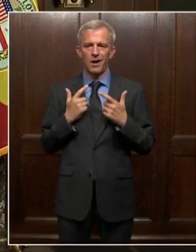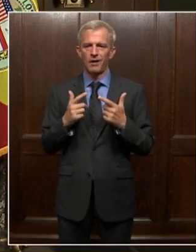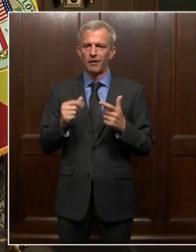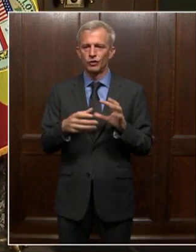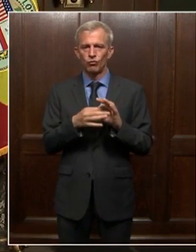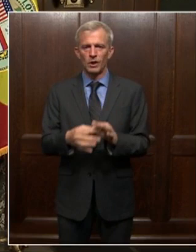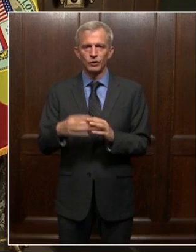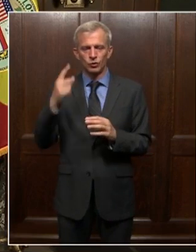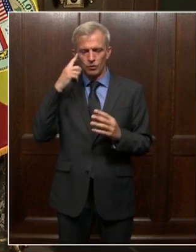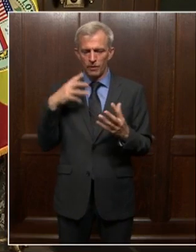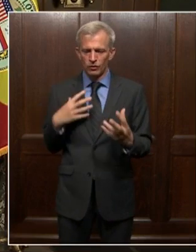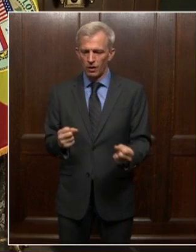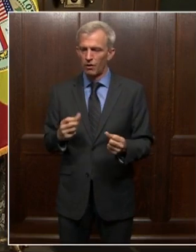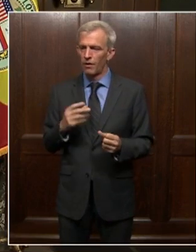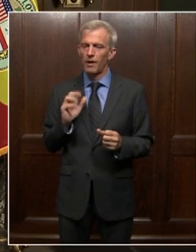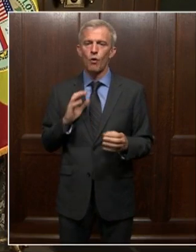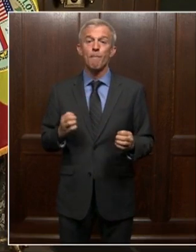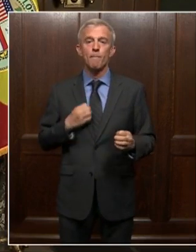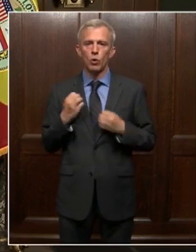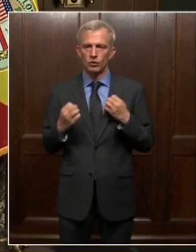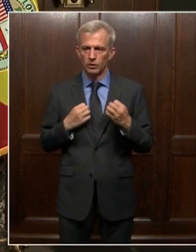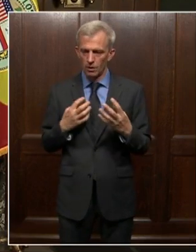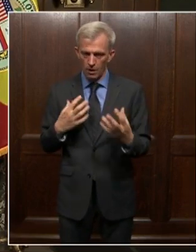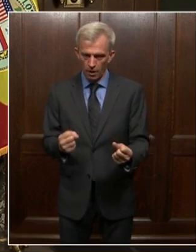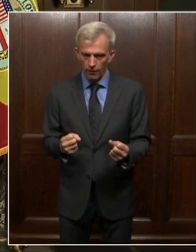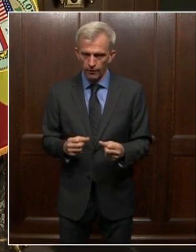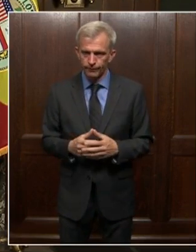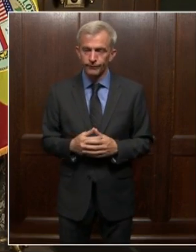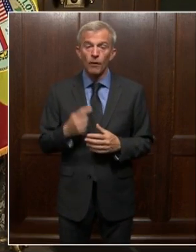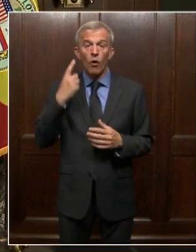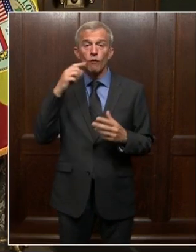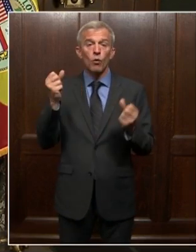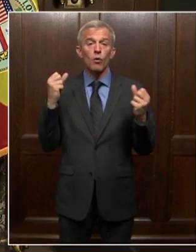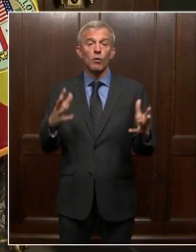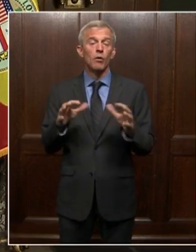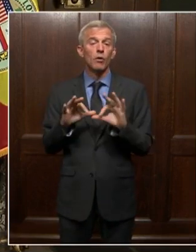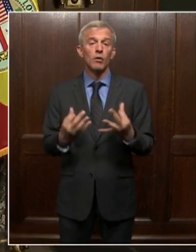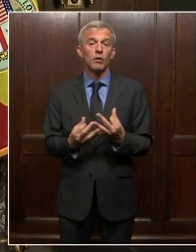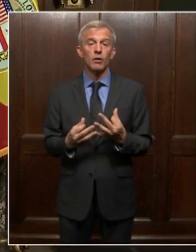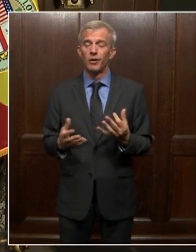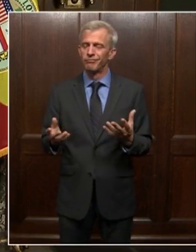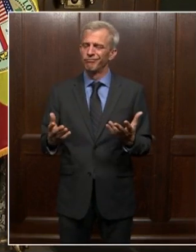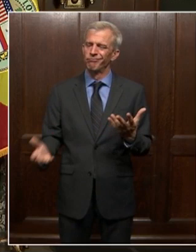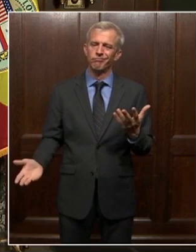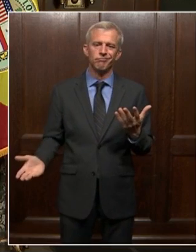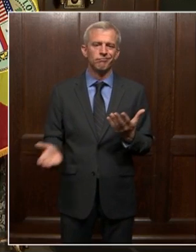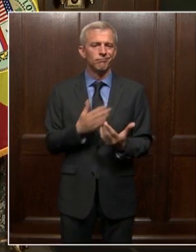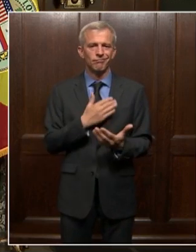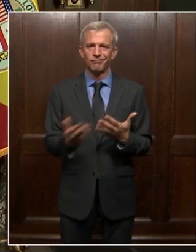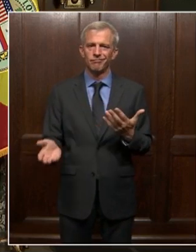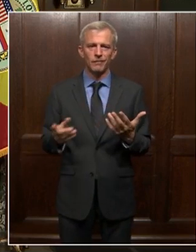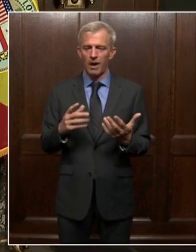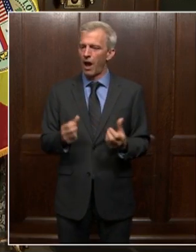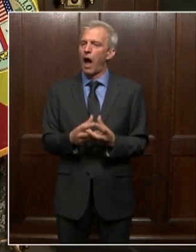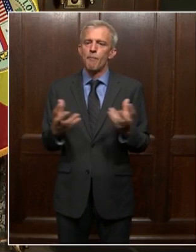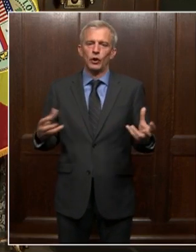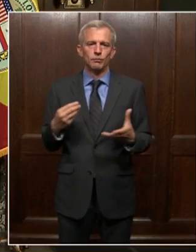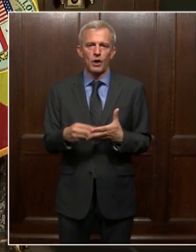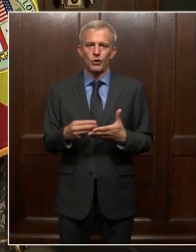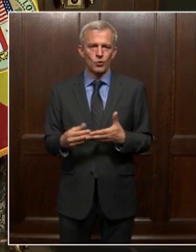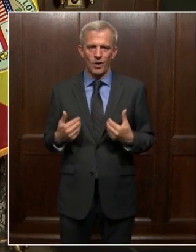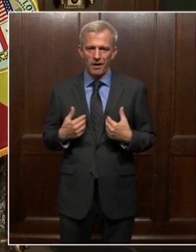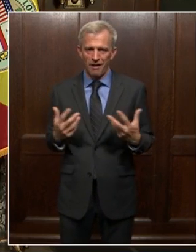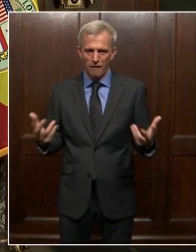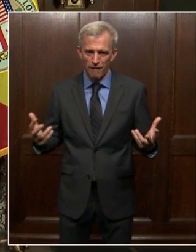to our mental health and our emotional health. For many families, regardless of socioeconomic status, stress and